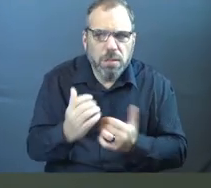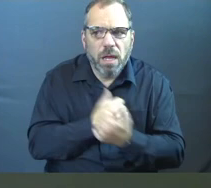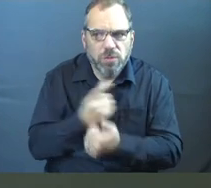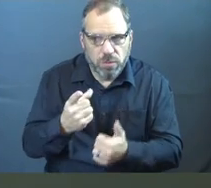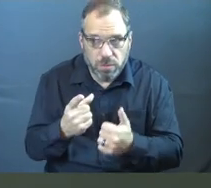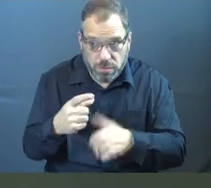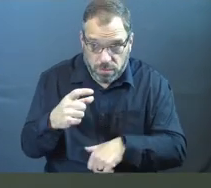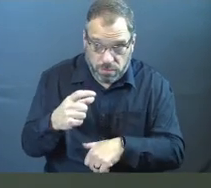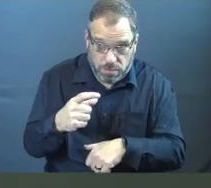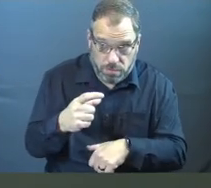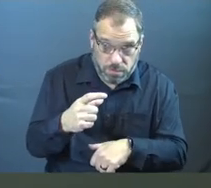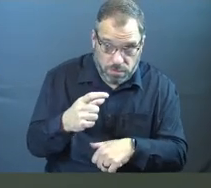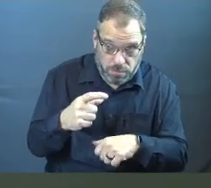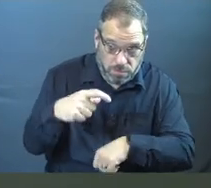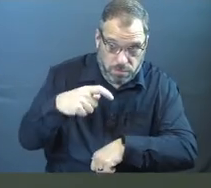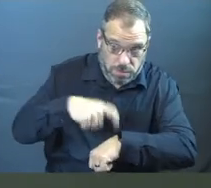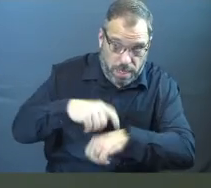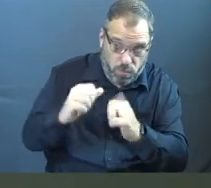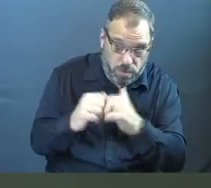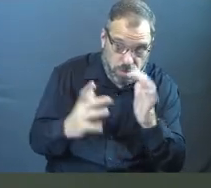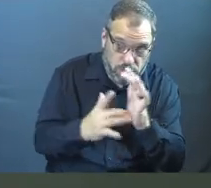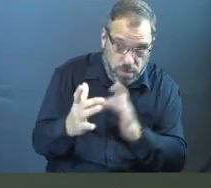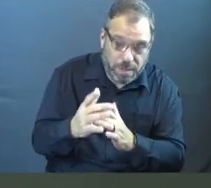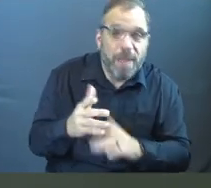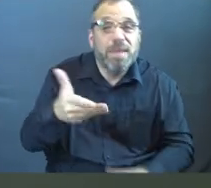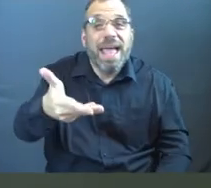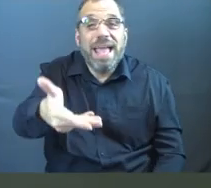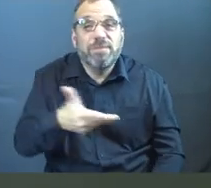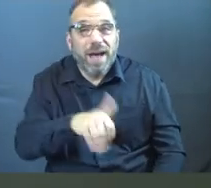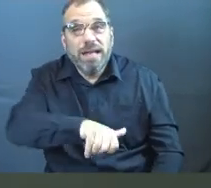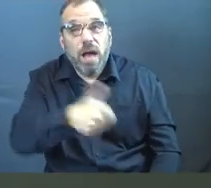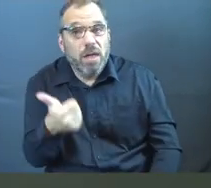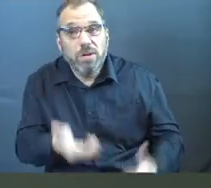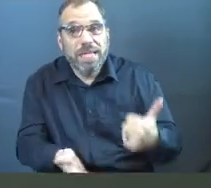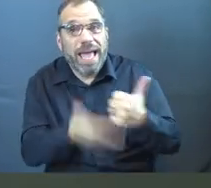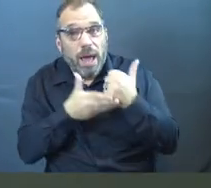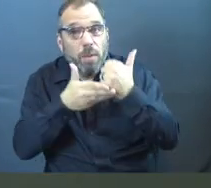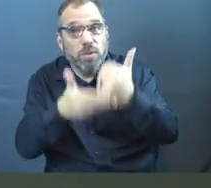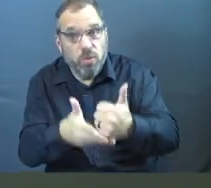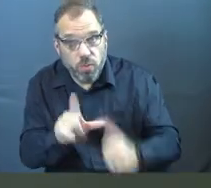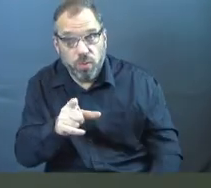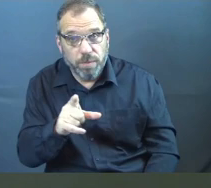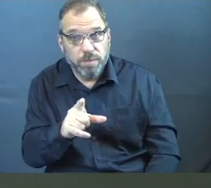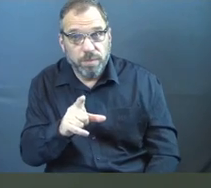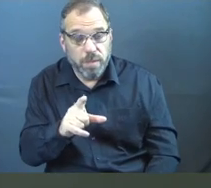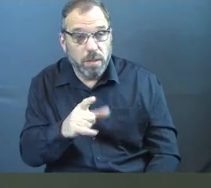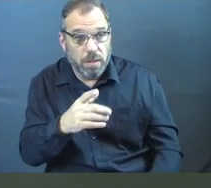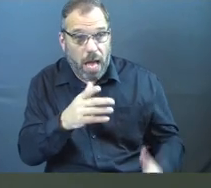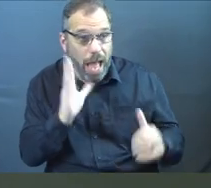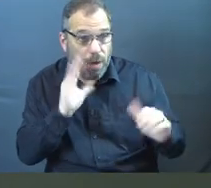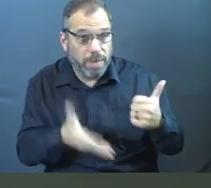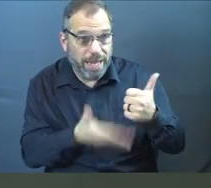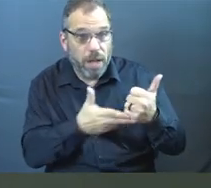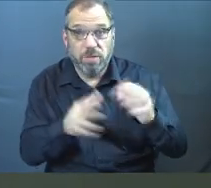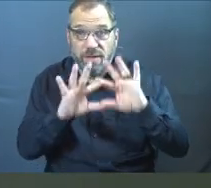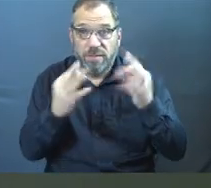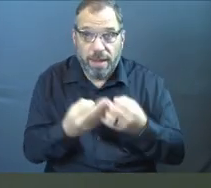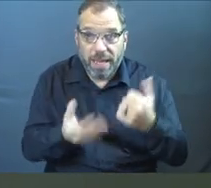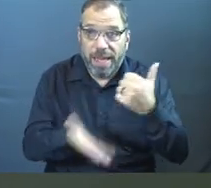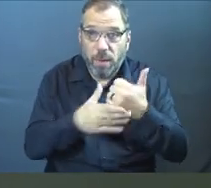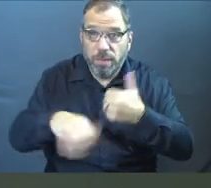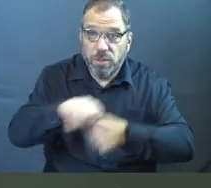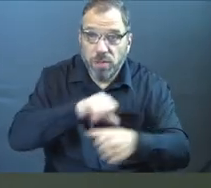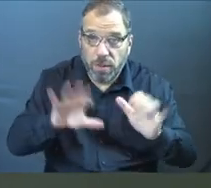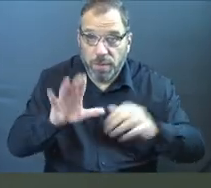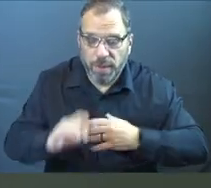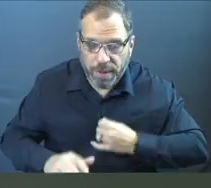time with him. Have that accountability. Invite others in and say, help me do this well. I'll help you do this well. Can we do that? Are we a family church? Can we help each